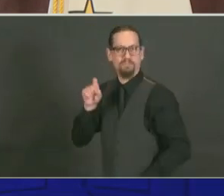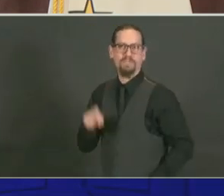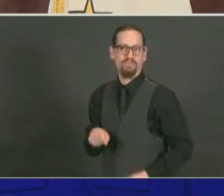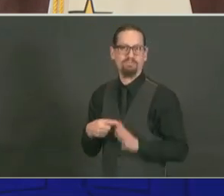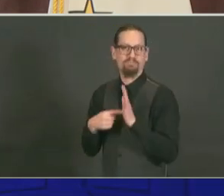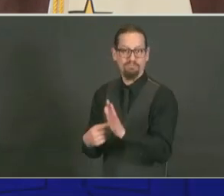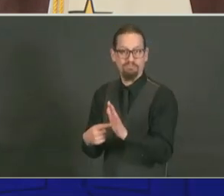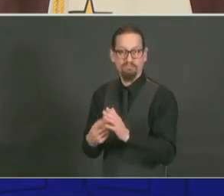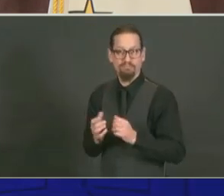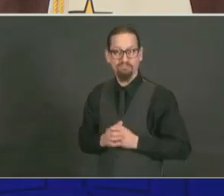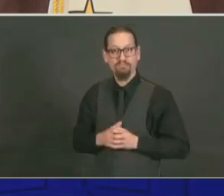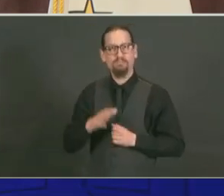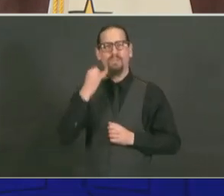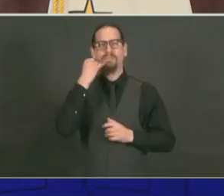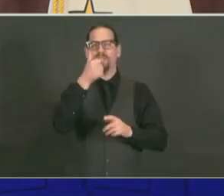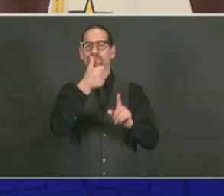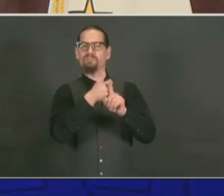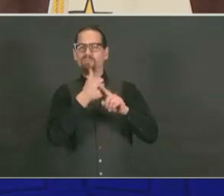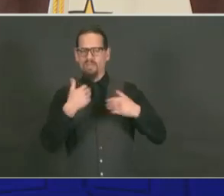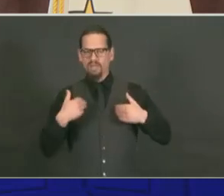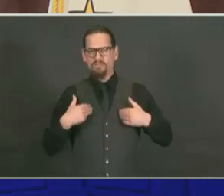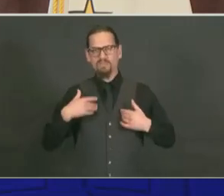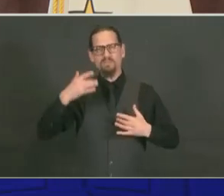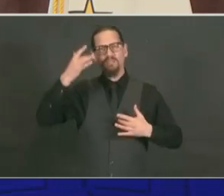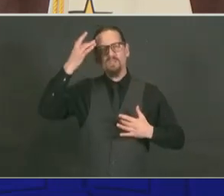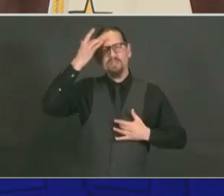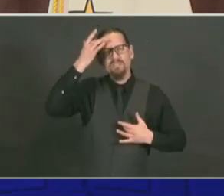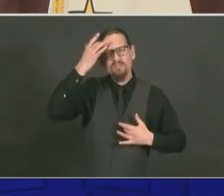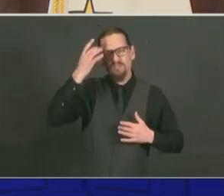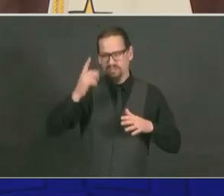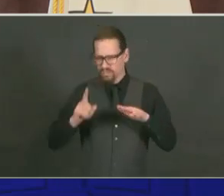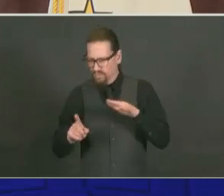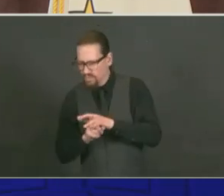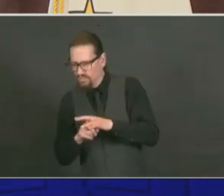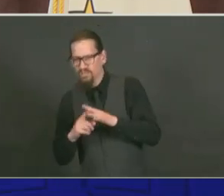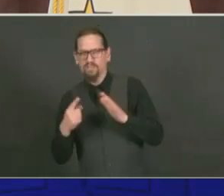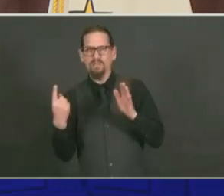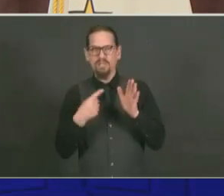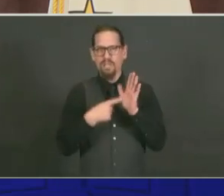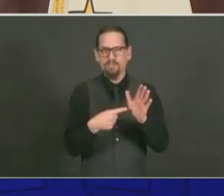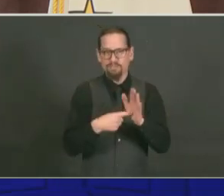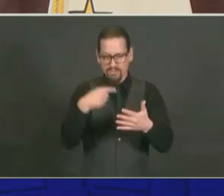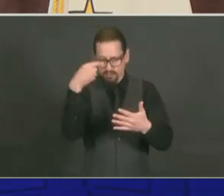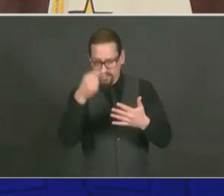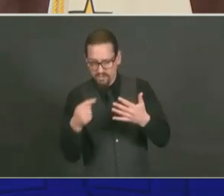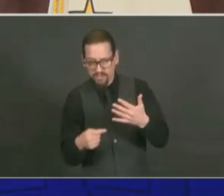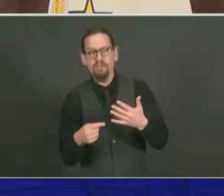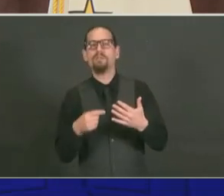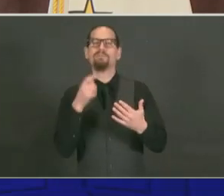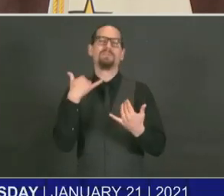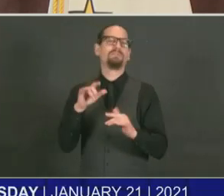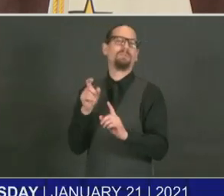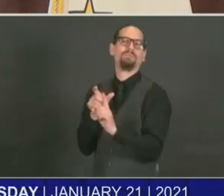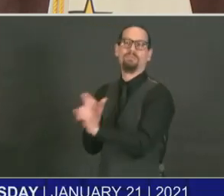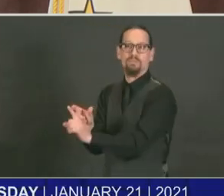get tested for COVID-19, whether or not you have received the vaccine.